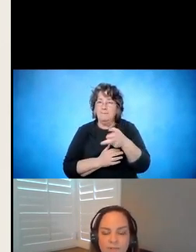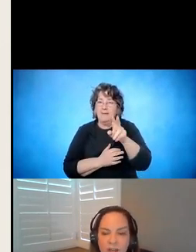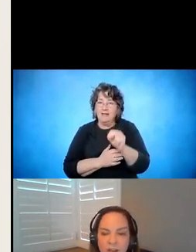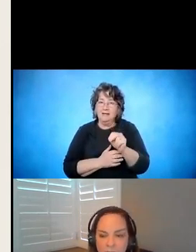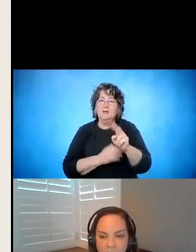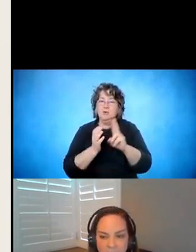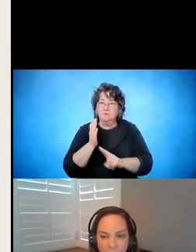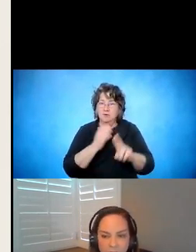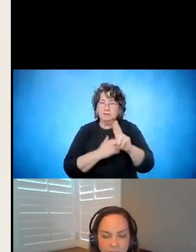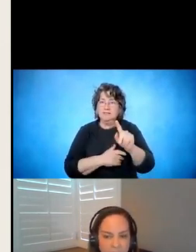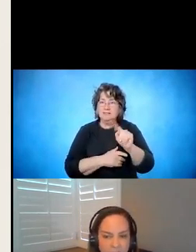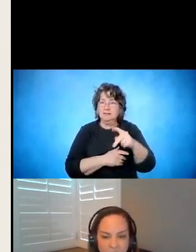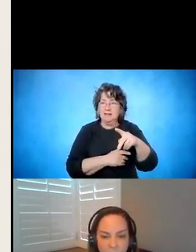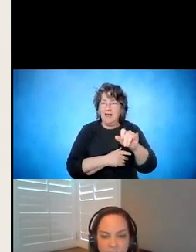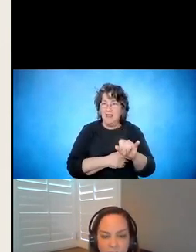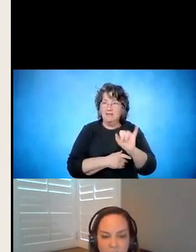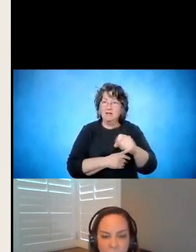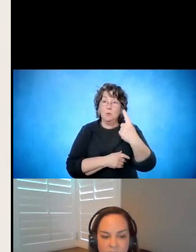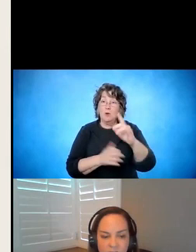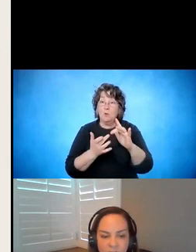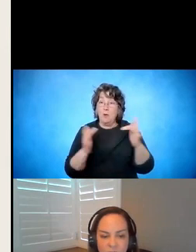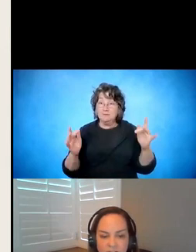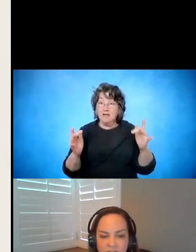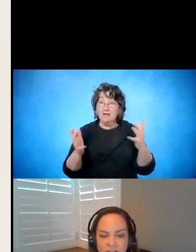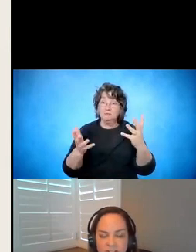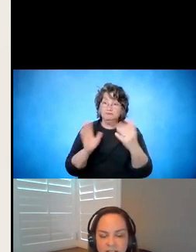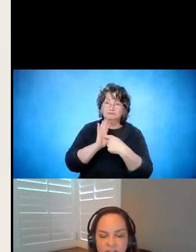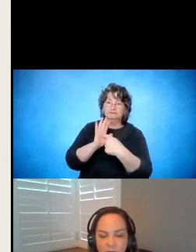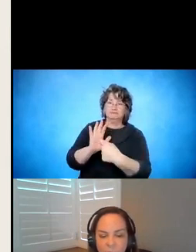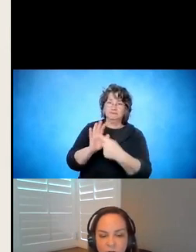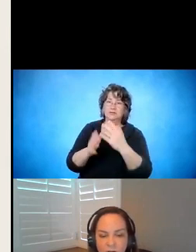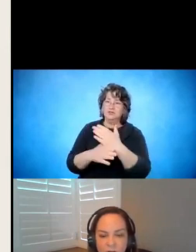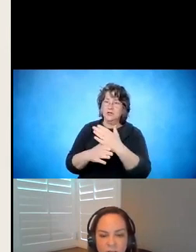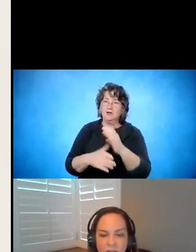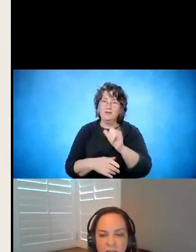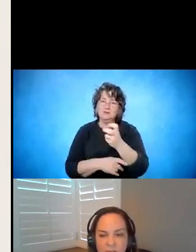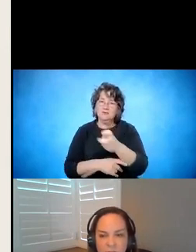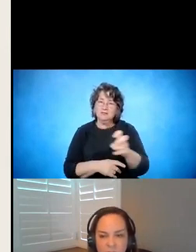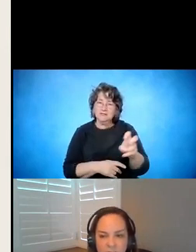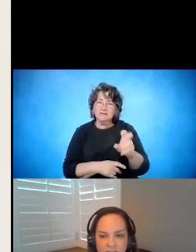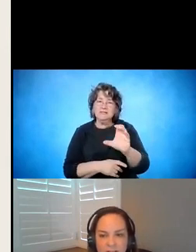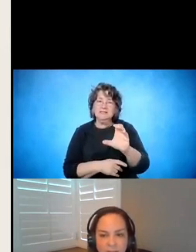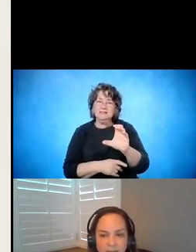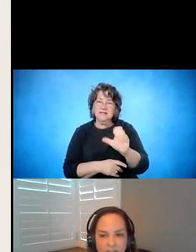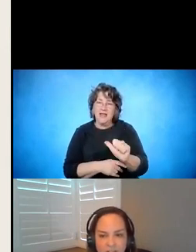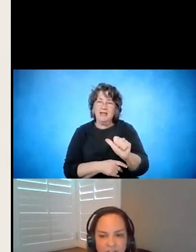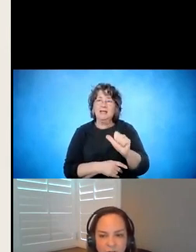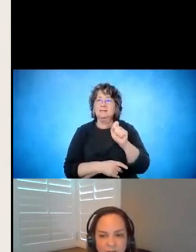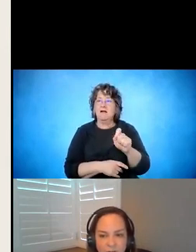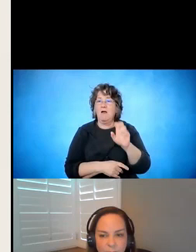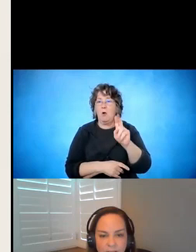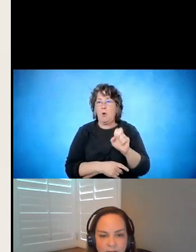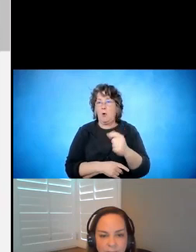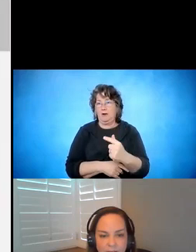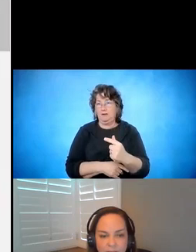a website that we are happy to share with all of you. It's called transitionca.org. And if you go to the next page, I'll show